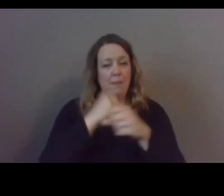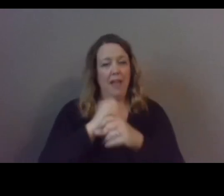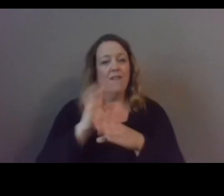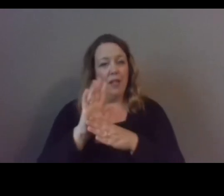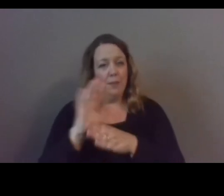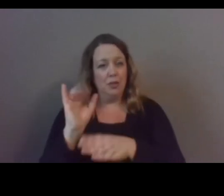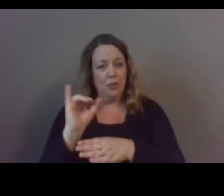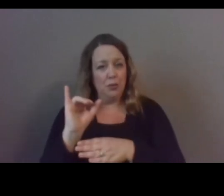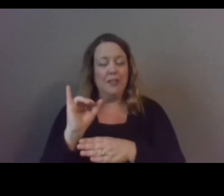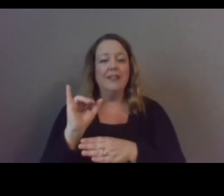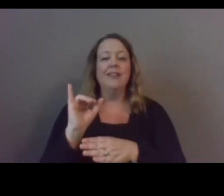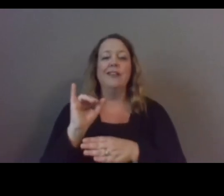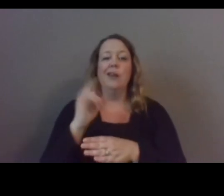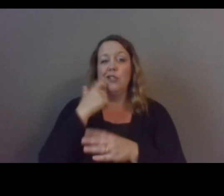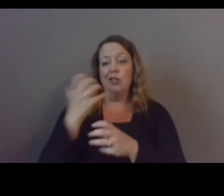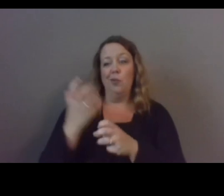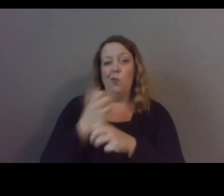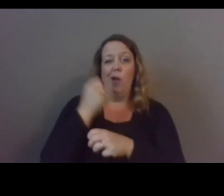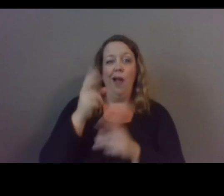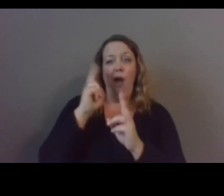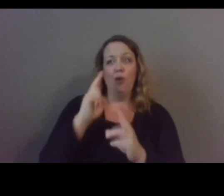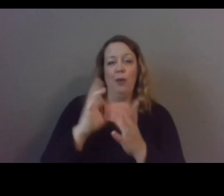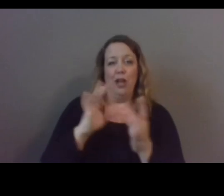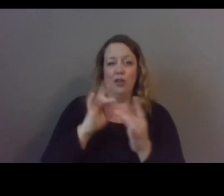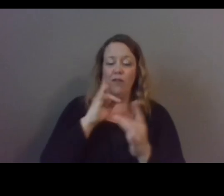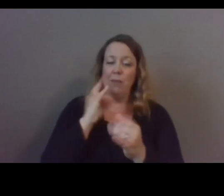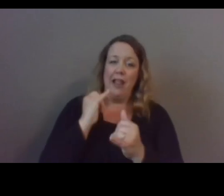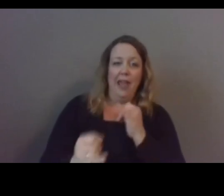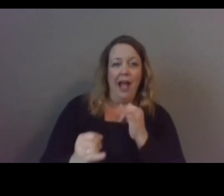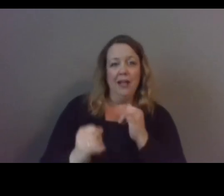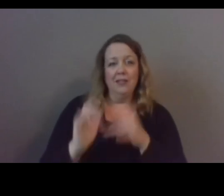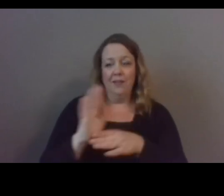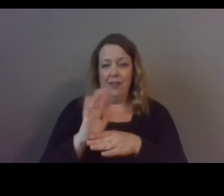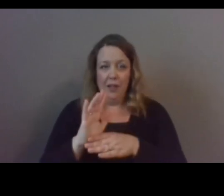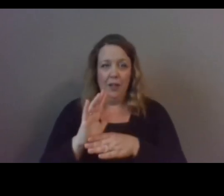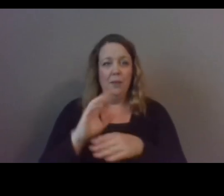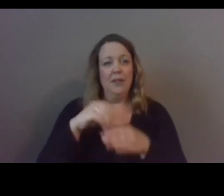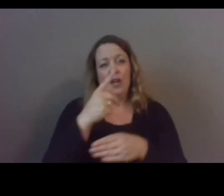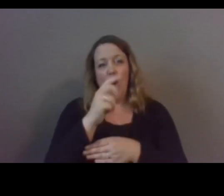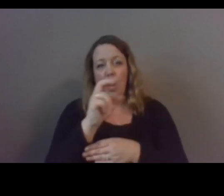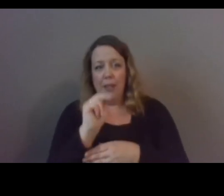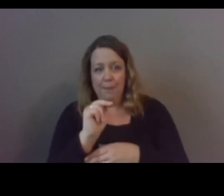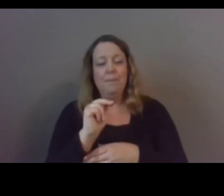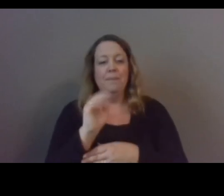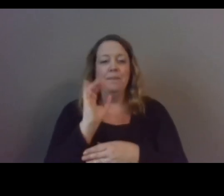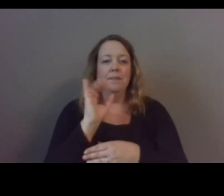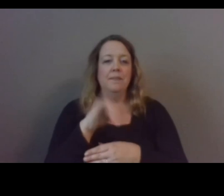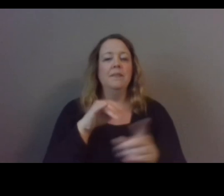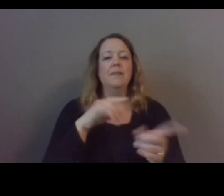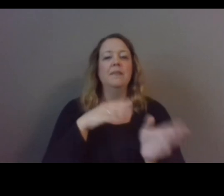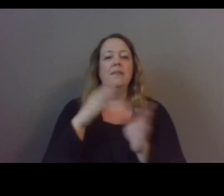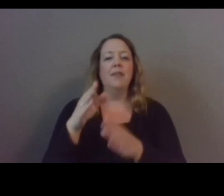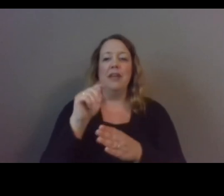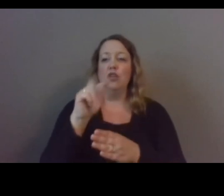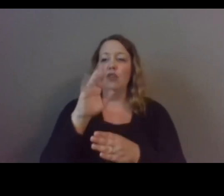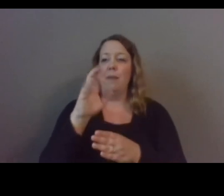won uh honorable mention for my last film at the people's film festival in harlem and now i'll be at tribeca opening tonight